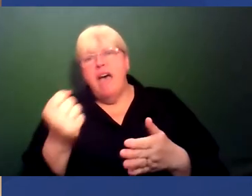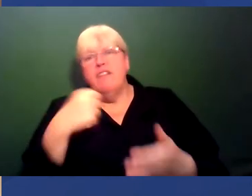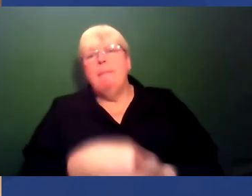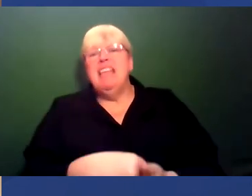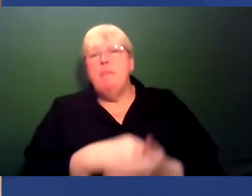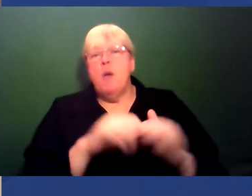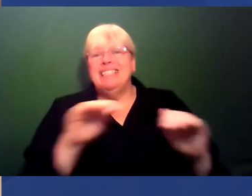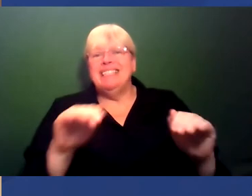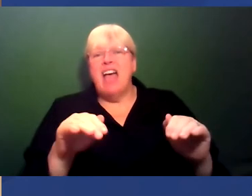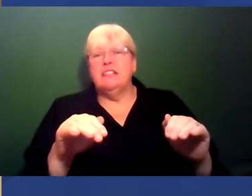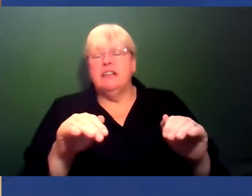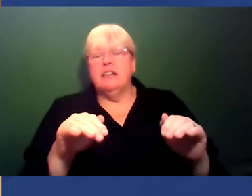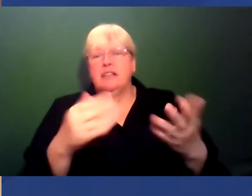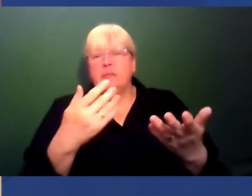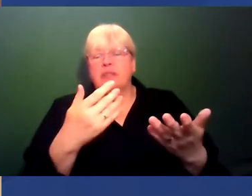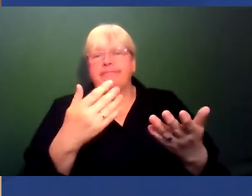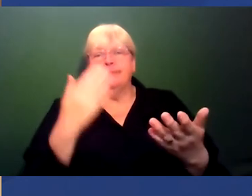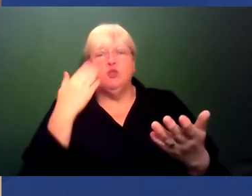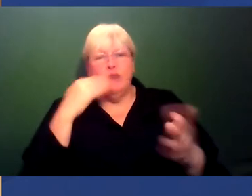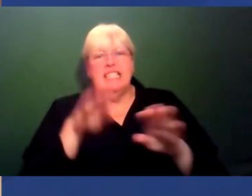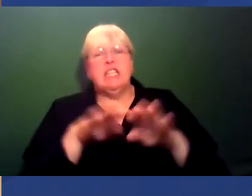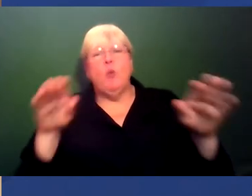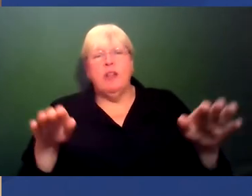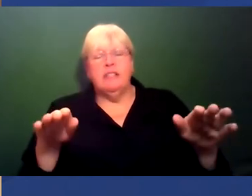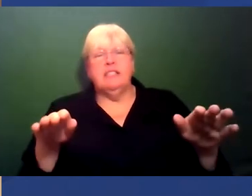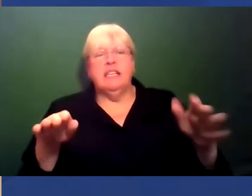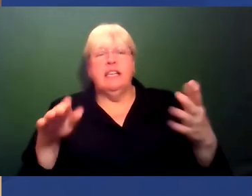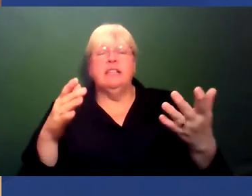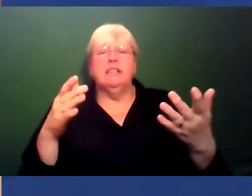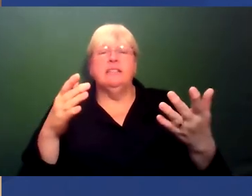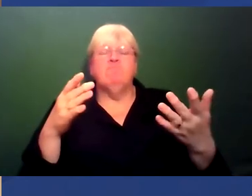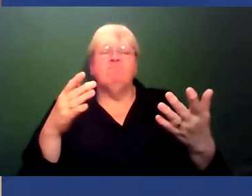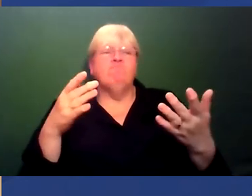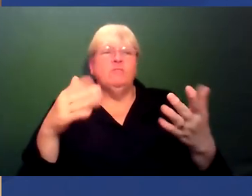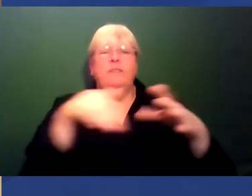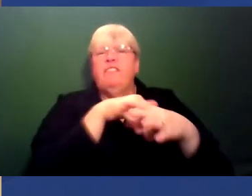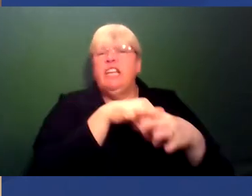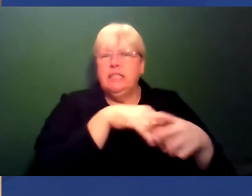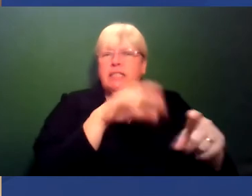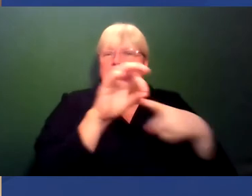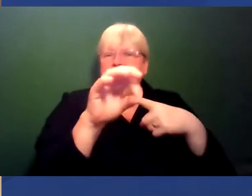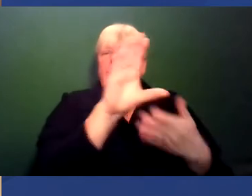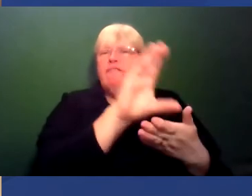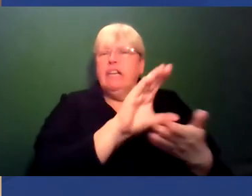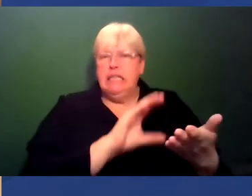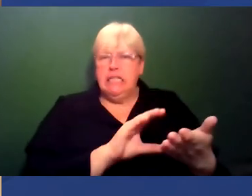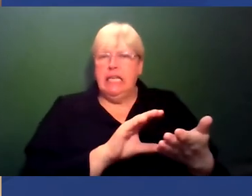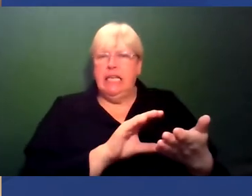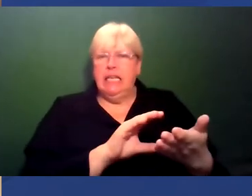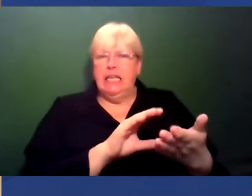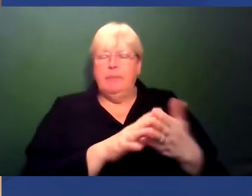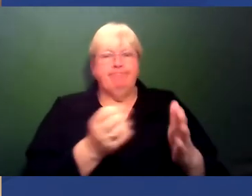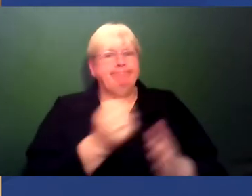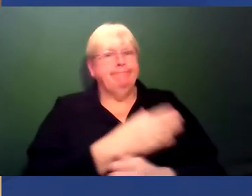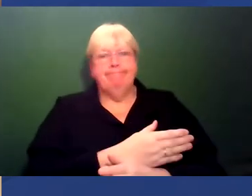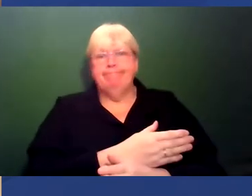around the Race Equality Charter mark and around Athena, Swan, if you were to be eligible for certain funding. And that's sort of had its teeth removed a little